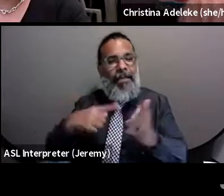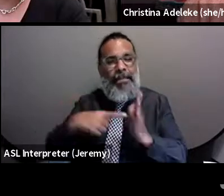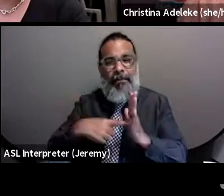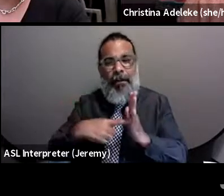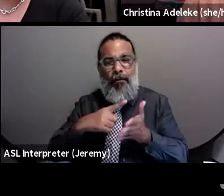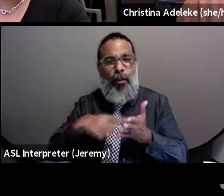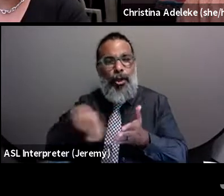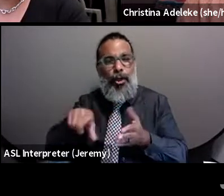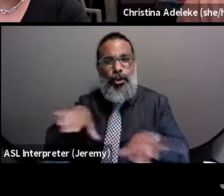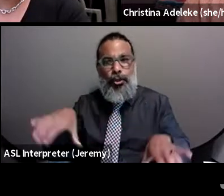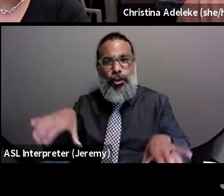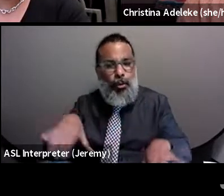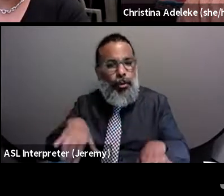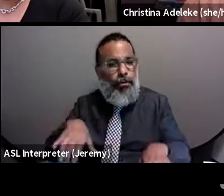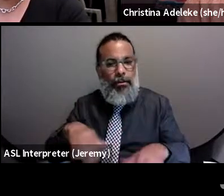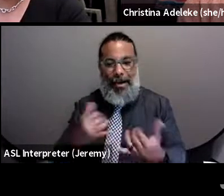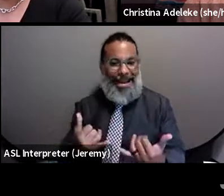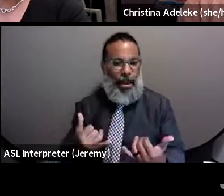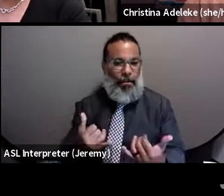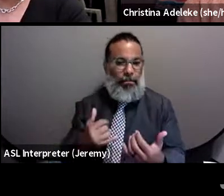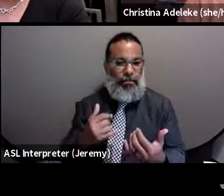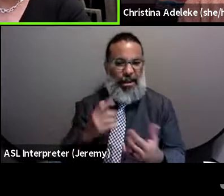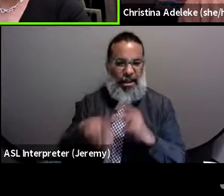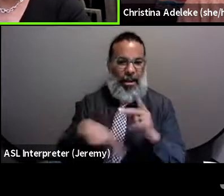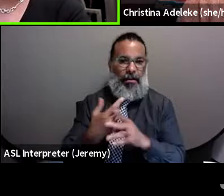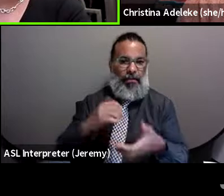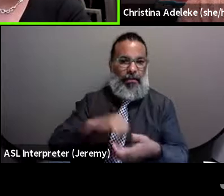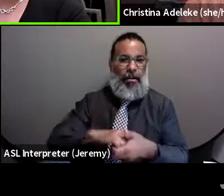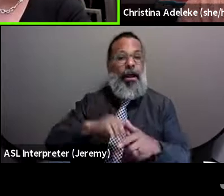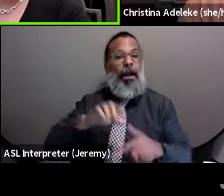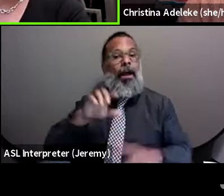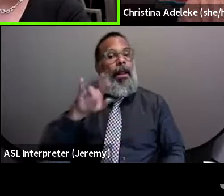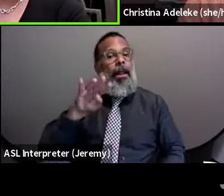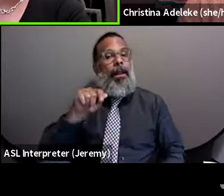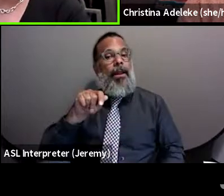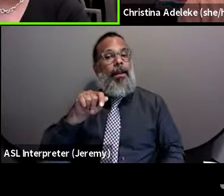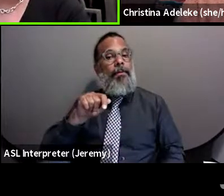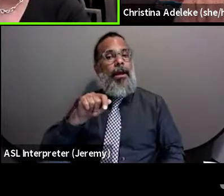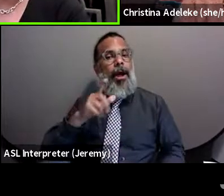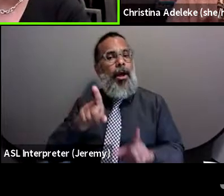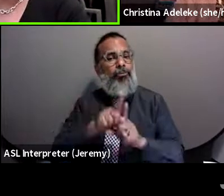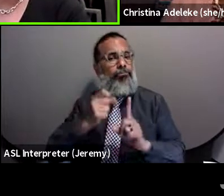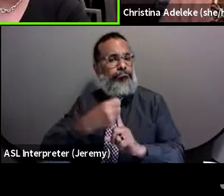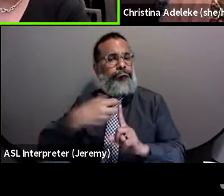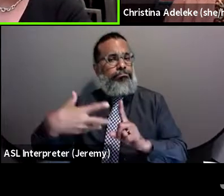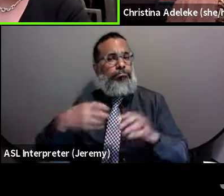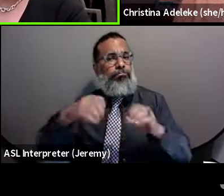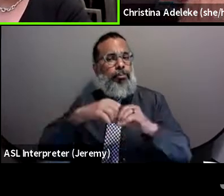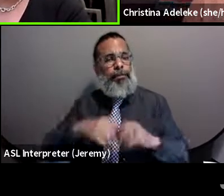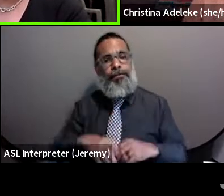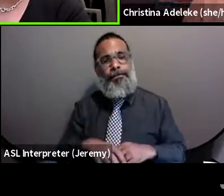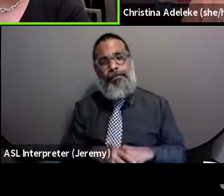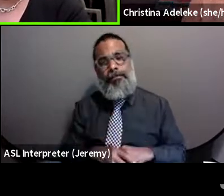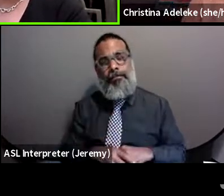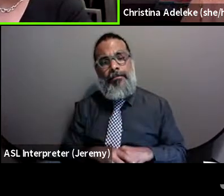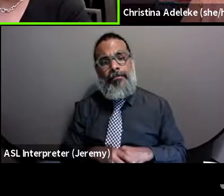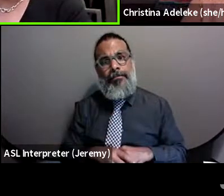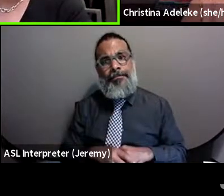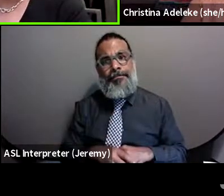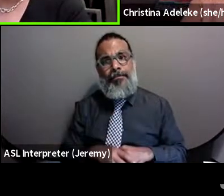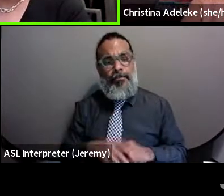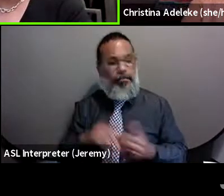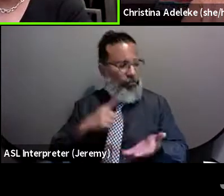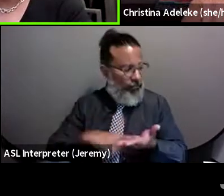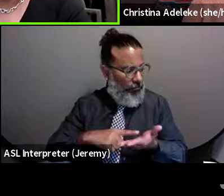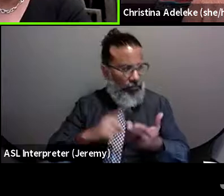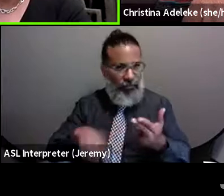encountered or that you're directly working on. No, and, and I can, um, just expand that a little more to even talk about,